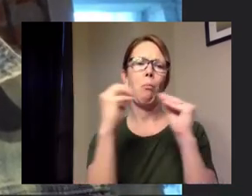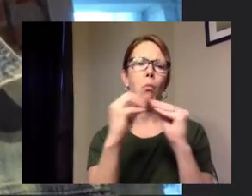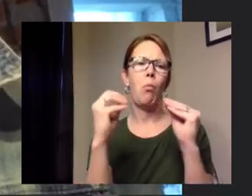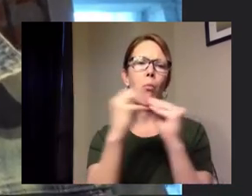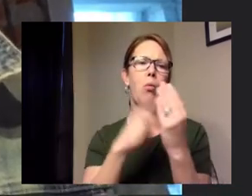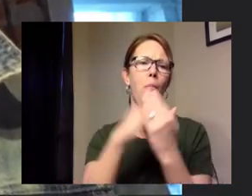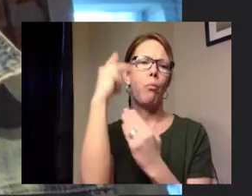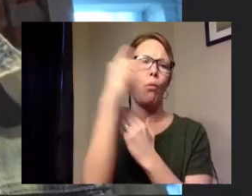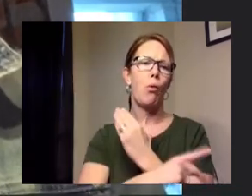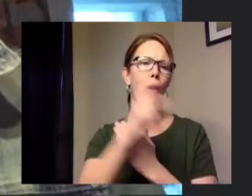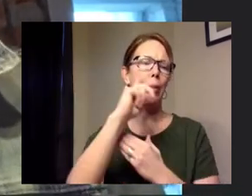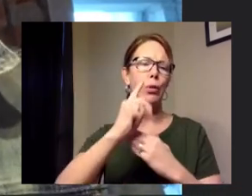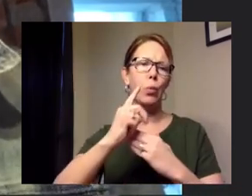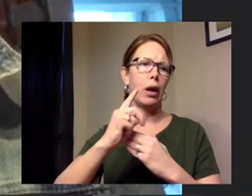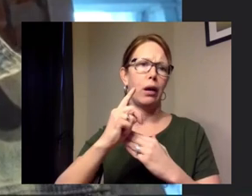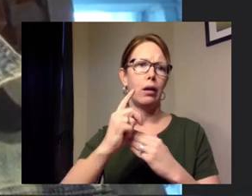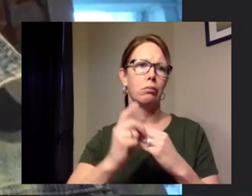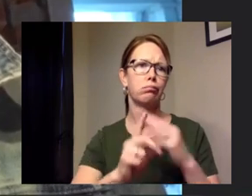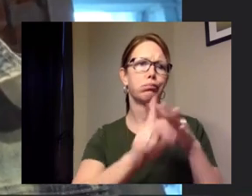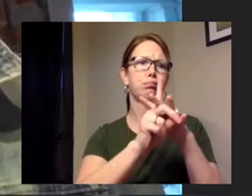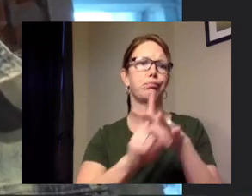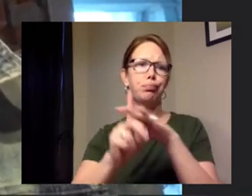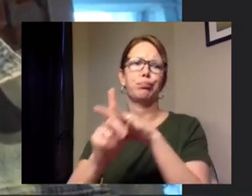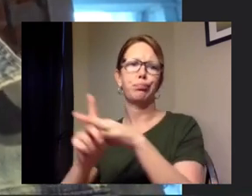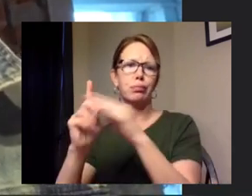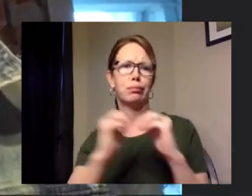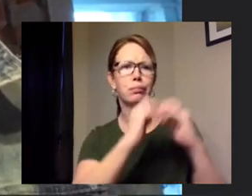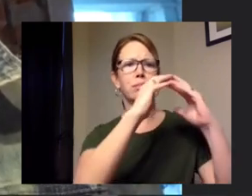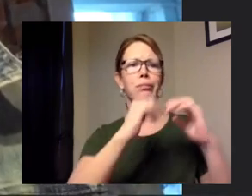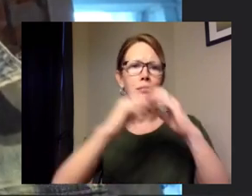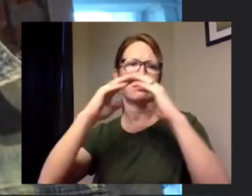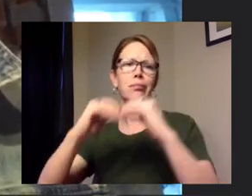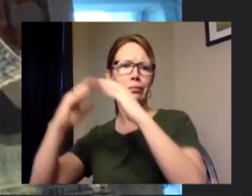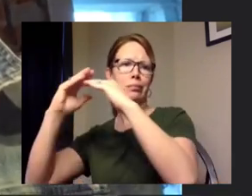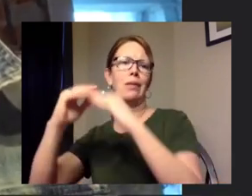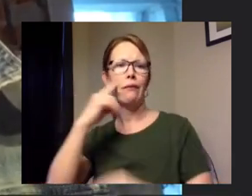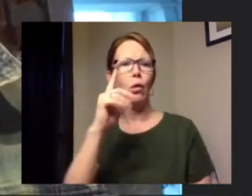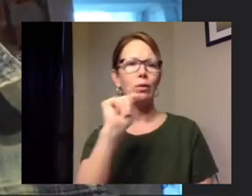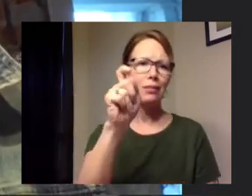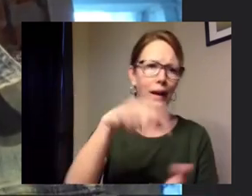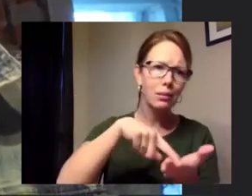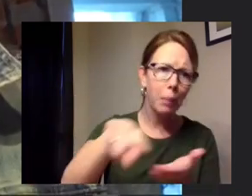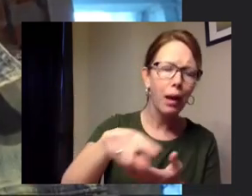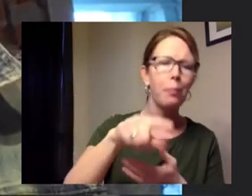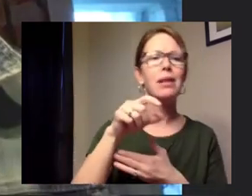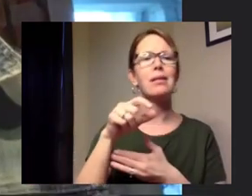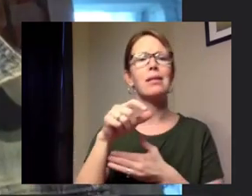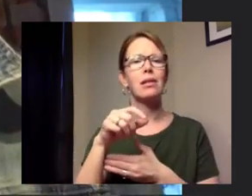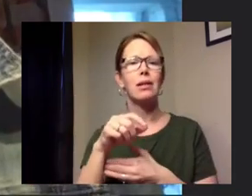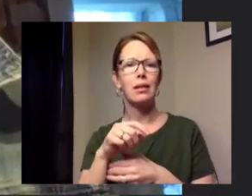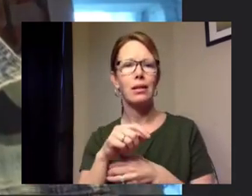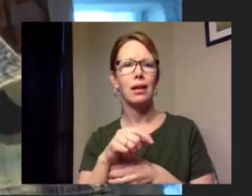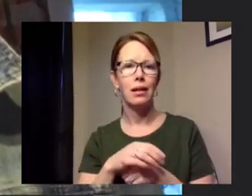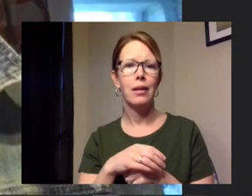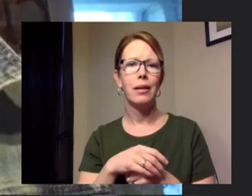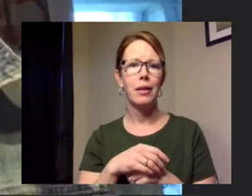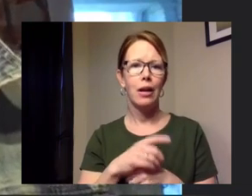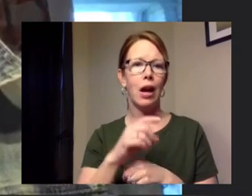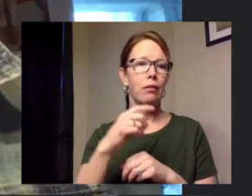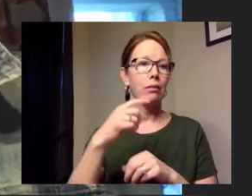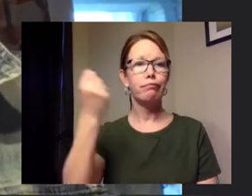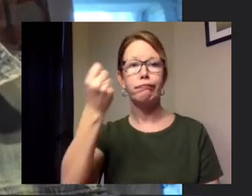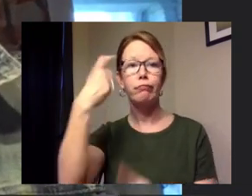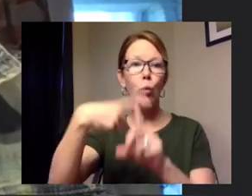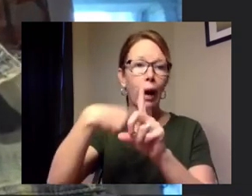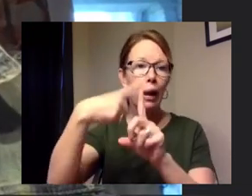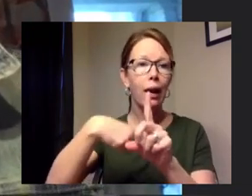more uh deferrals of potentially tax payments and other things happening of of rent of